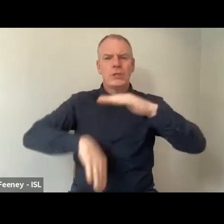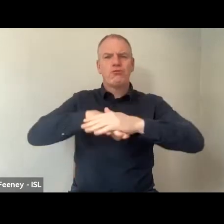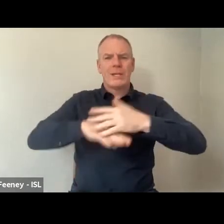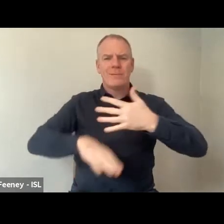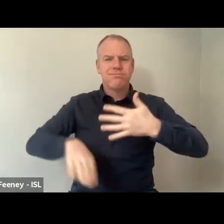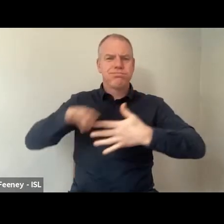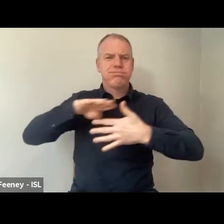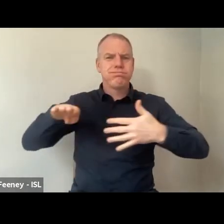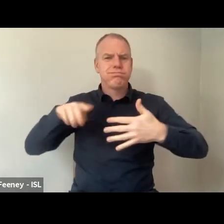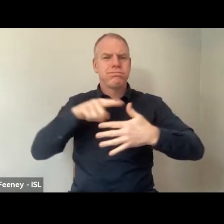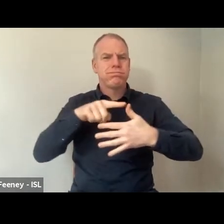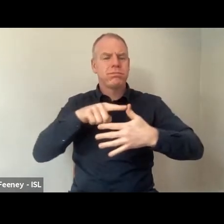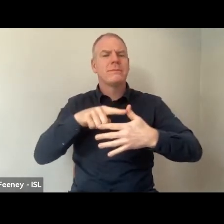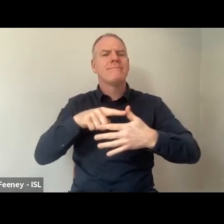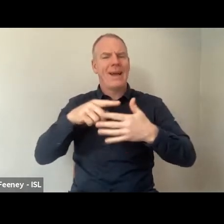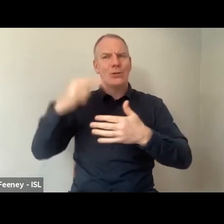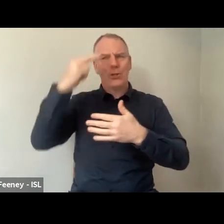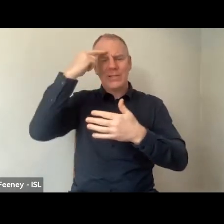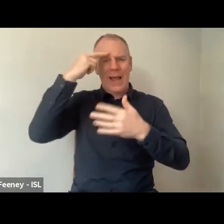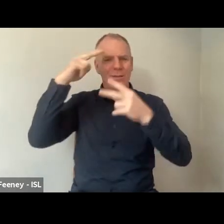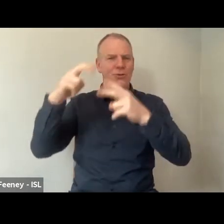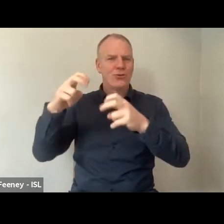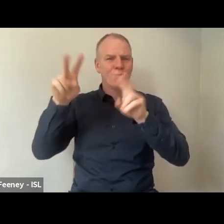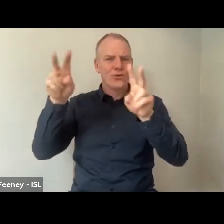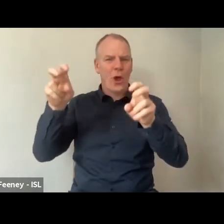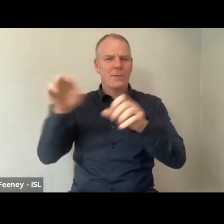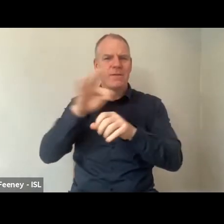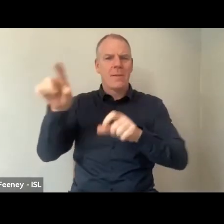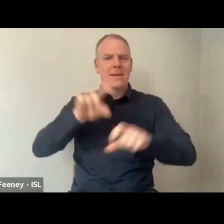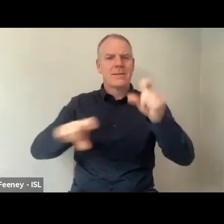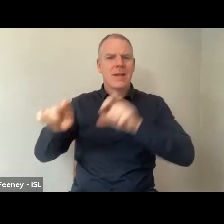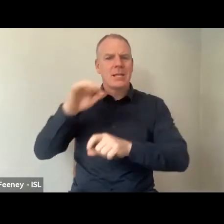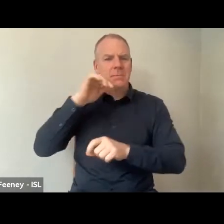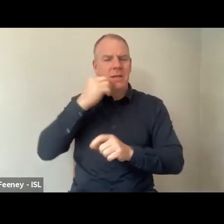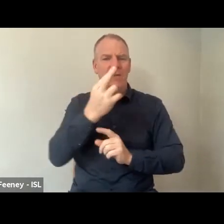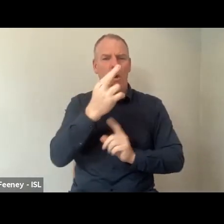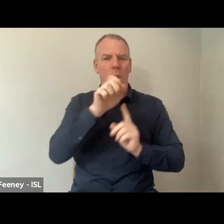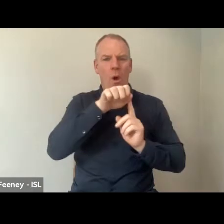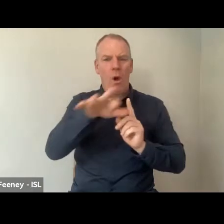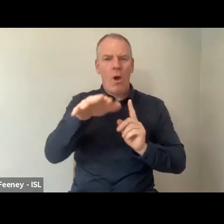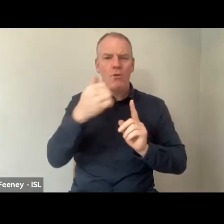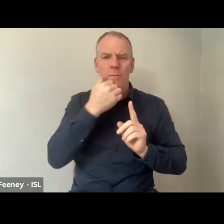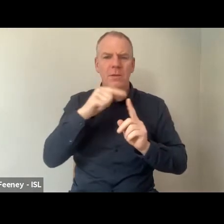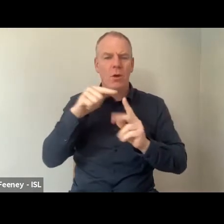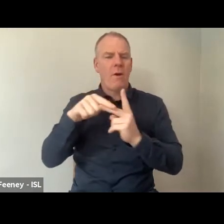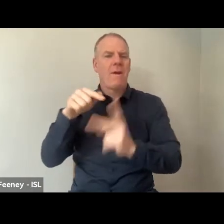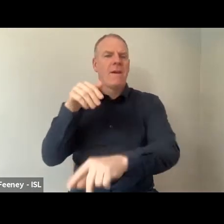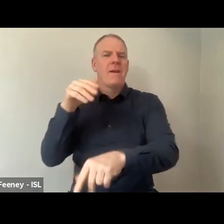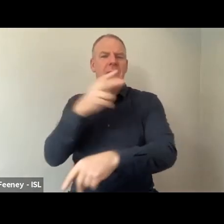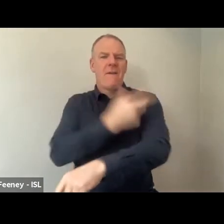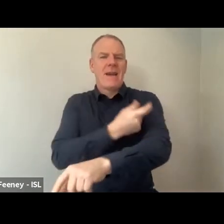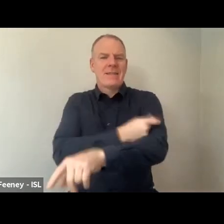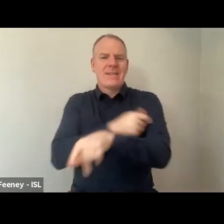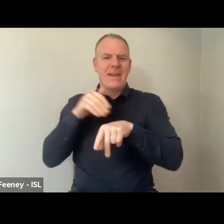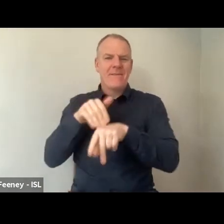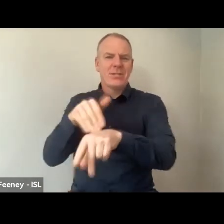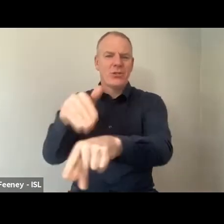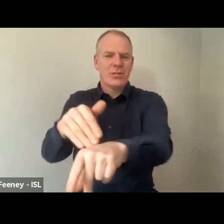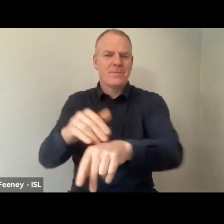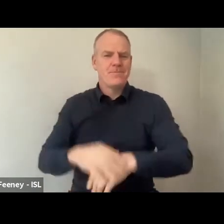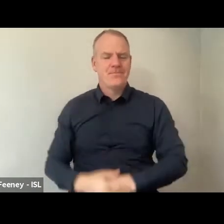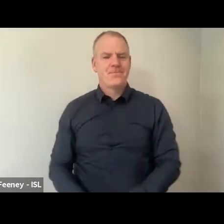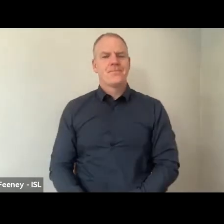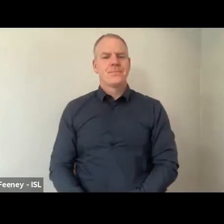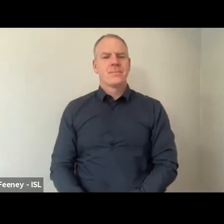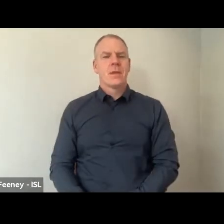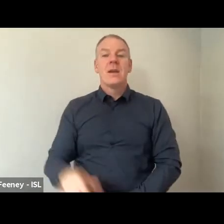gained a knowledge of the terminology of science from our numbers to vaccine efficacy. Science Foundation